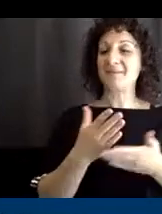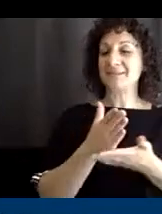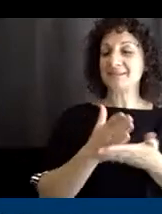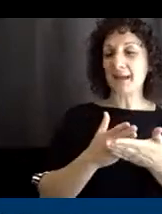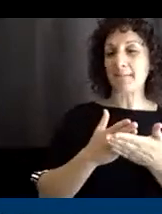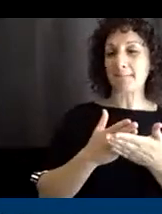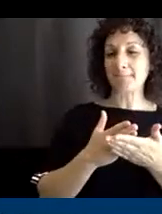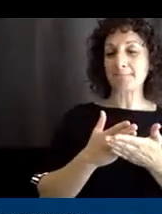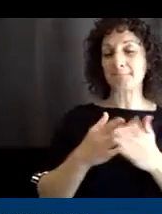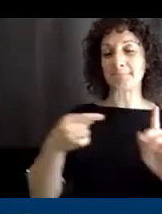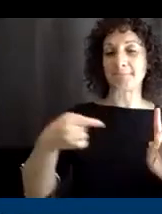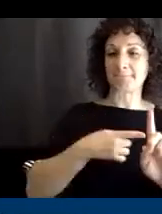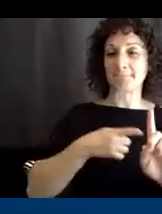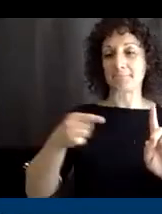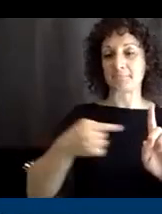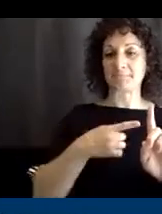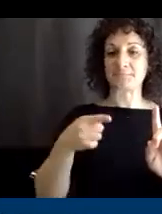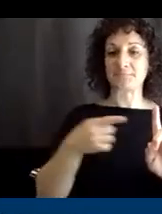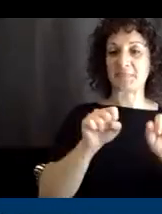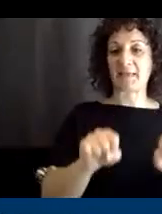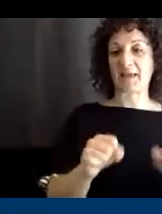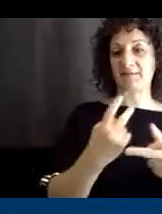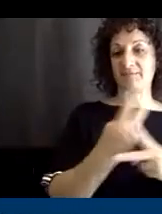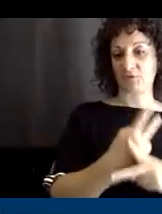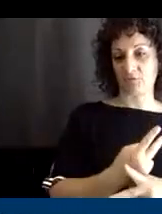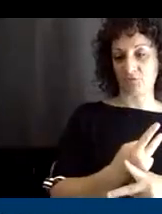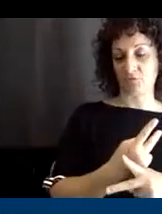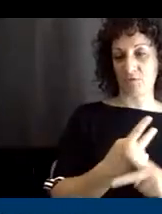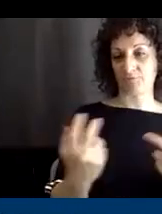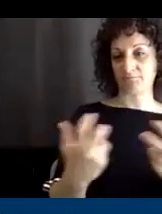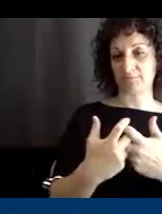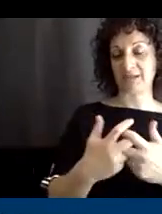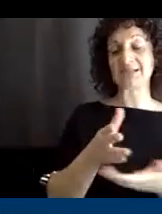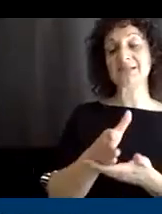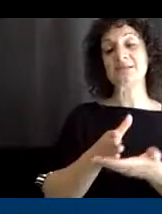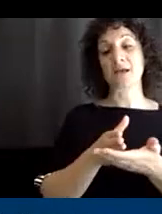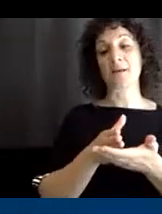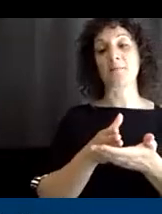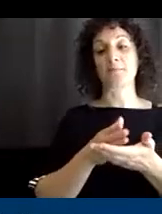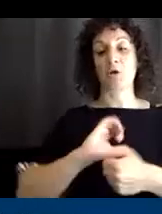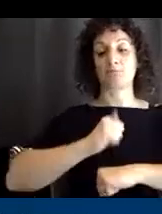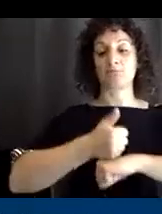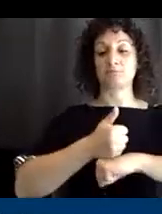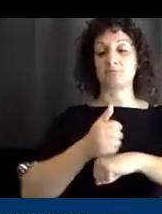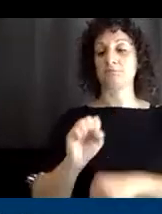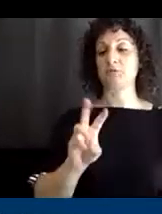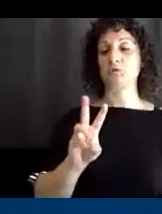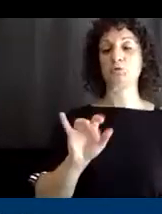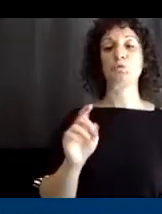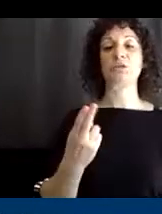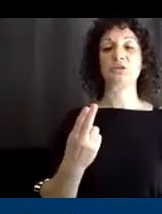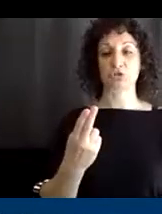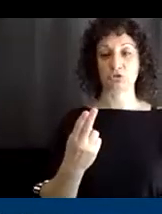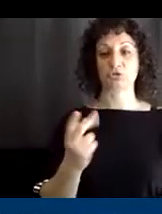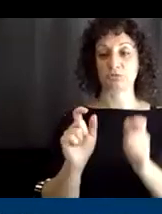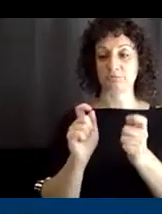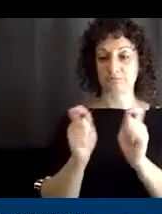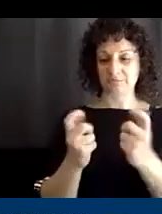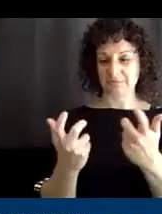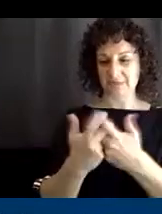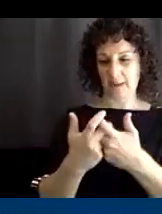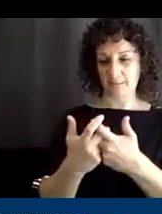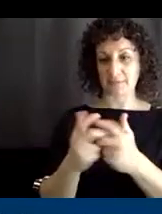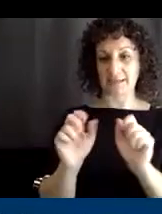some apps switch adapted. Some are created to be switch adapted or to be used with a switch.